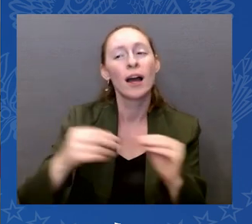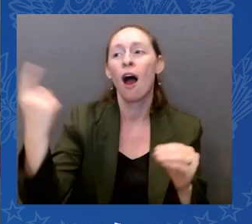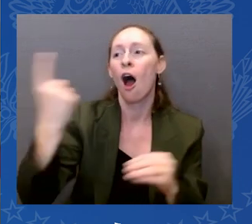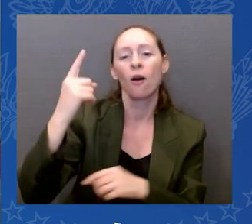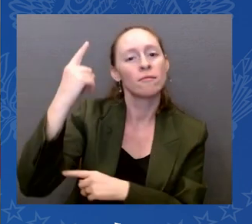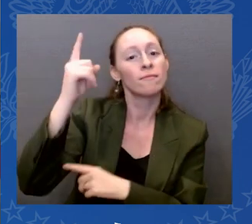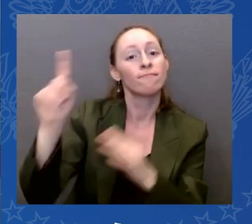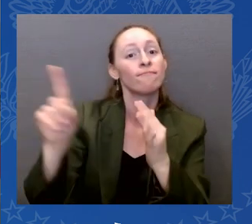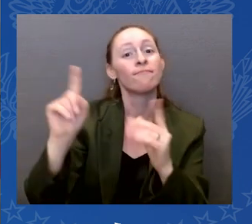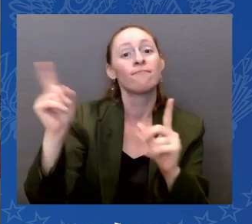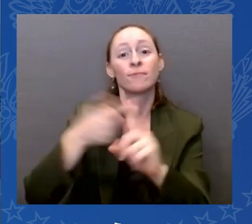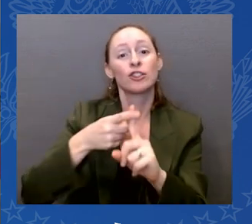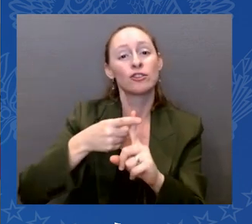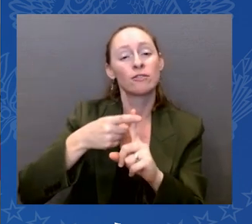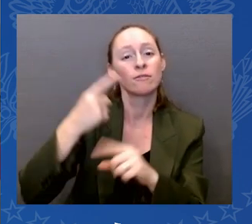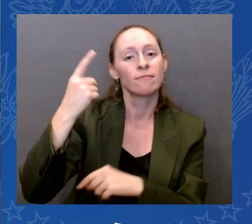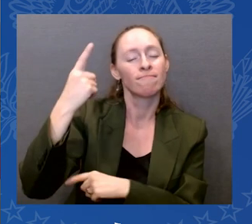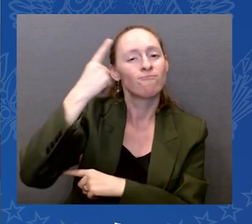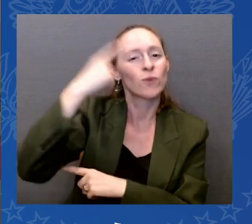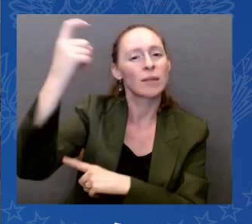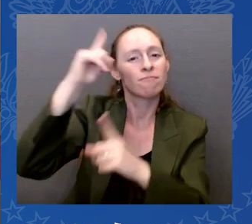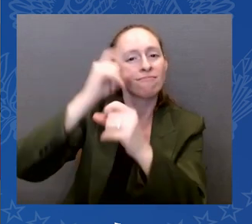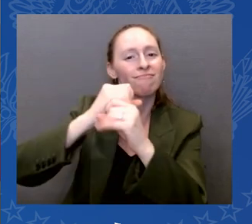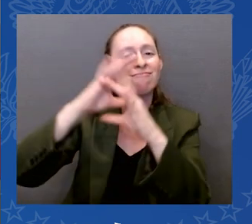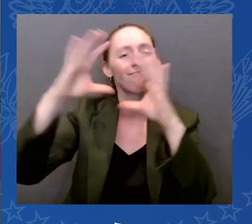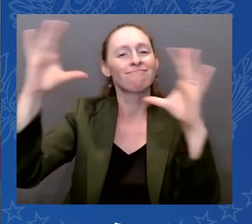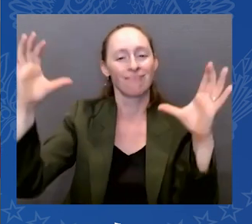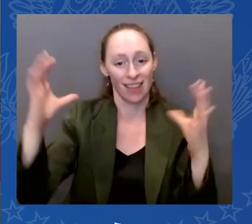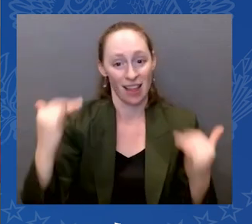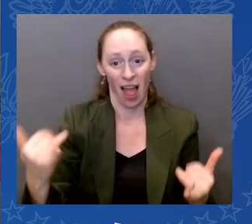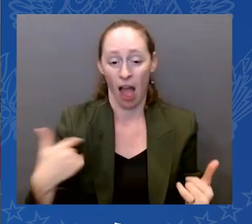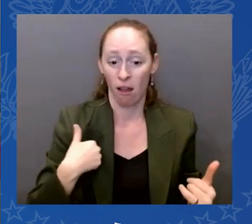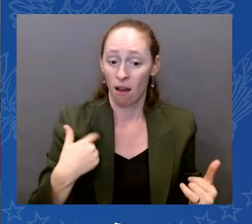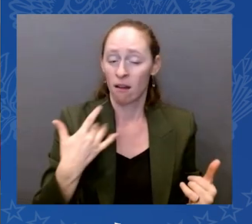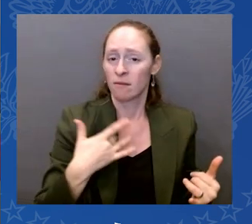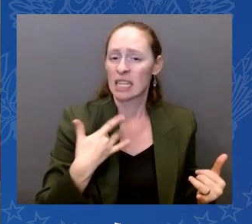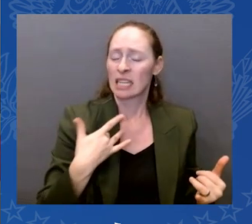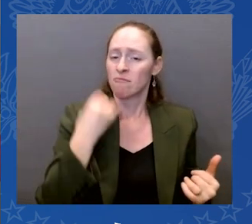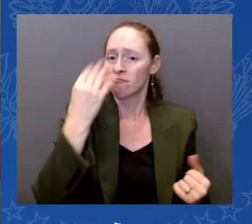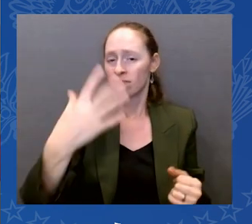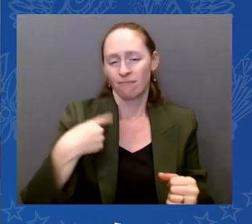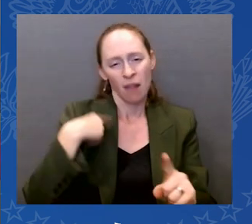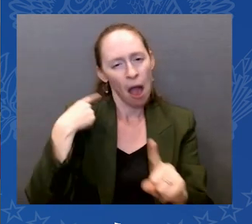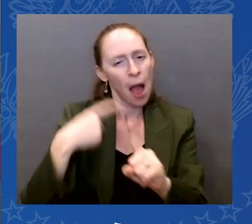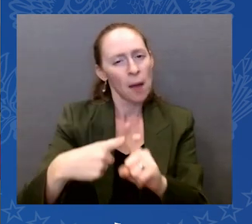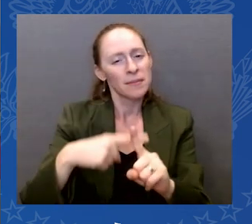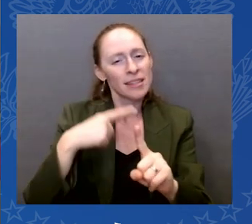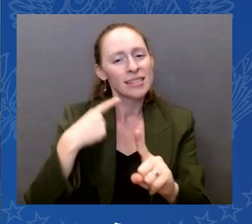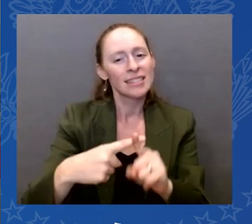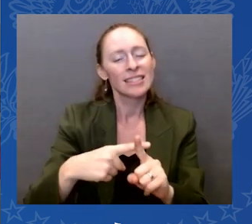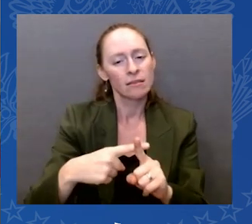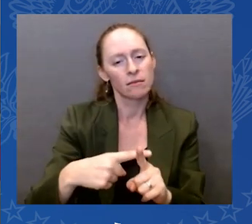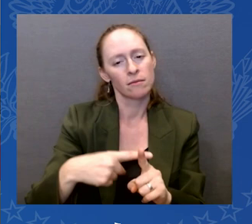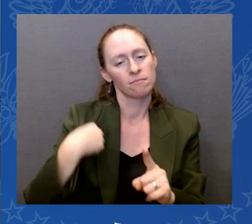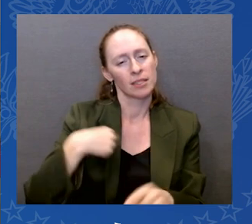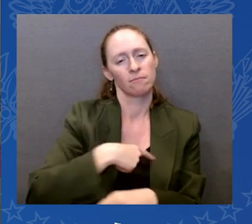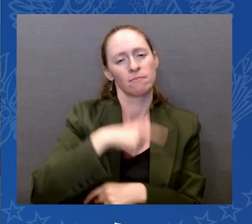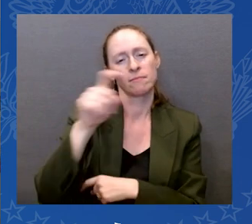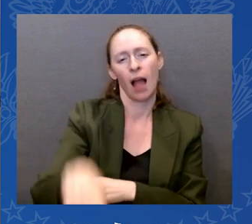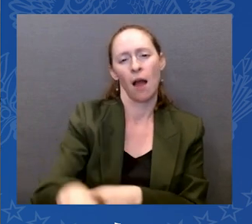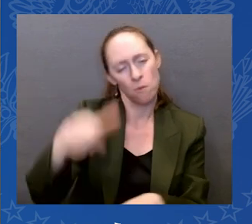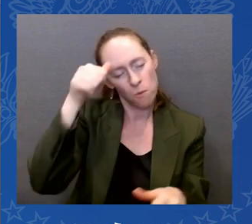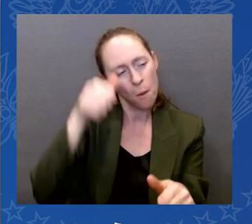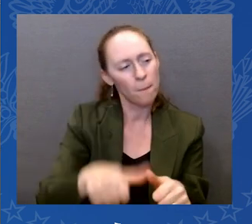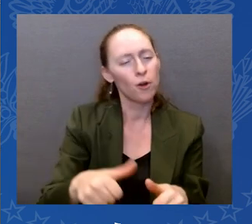future than I've been in my whole career. We just have to remember who we are. We are the United States of America, and there's nothing,